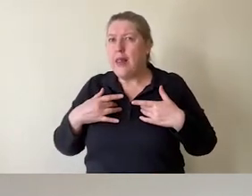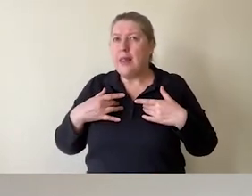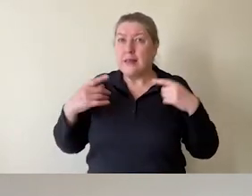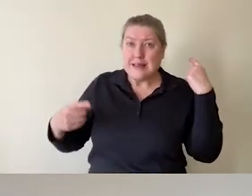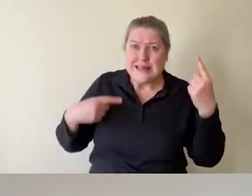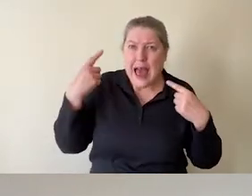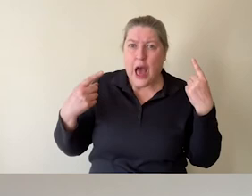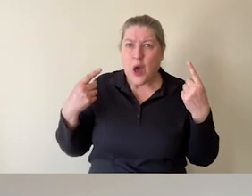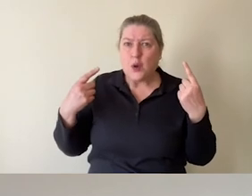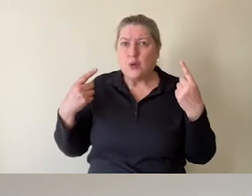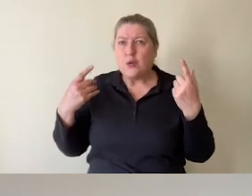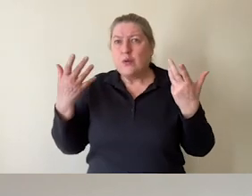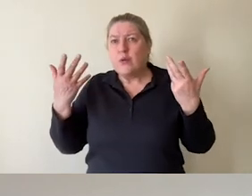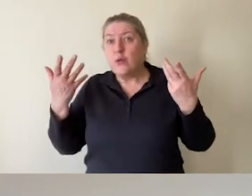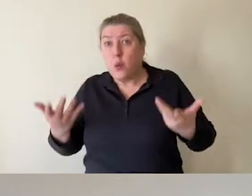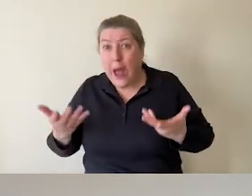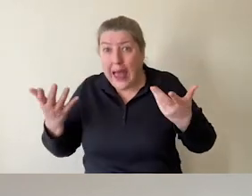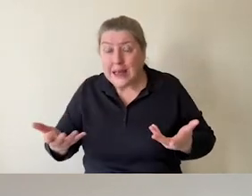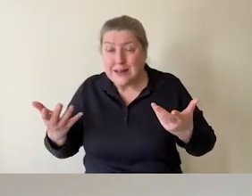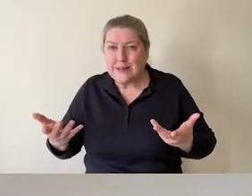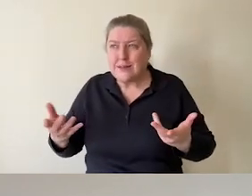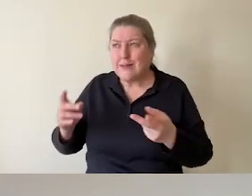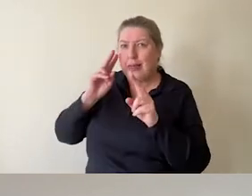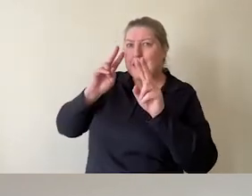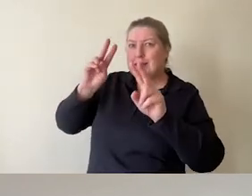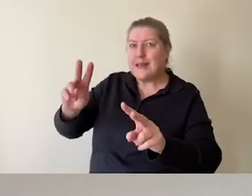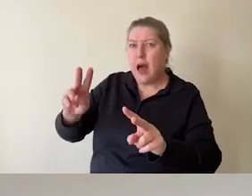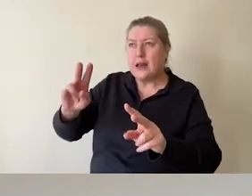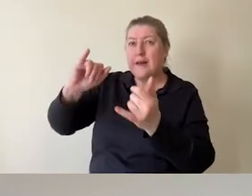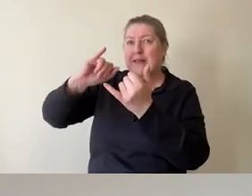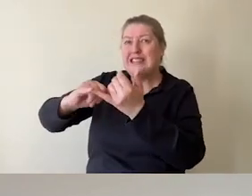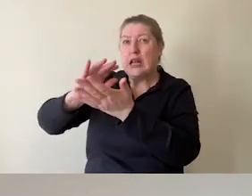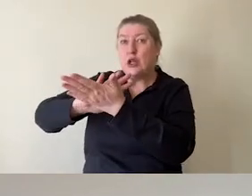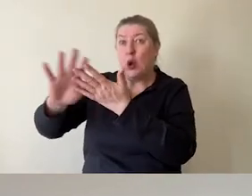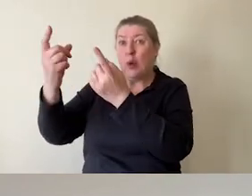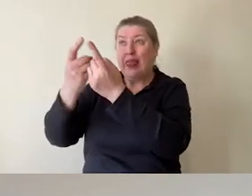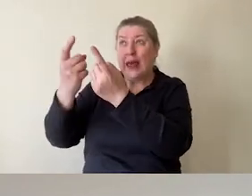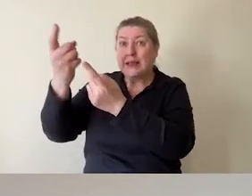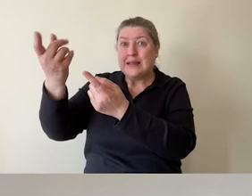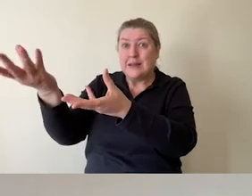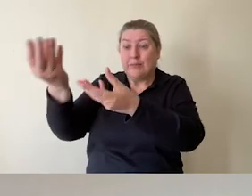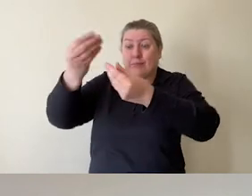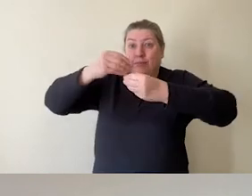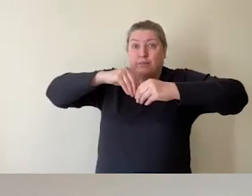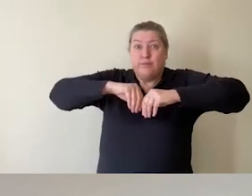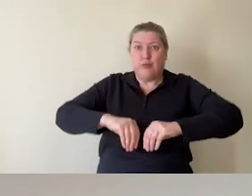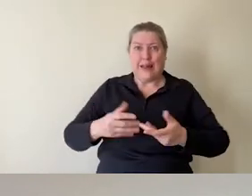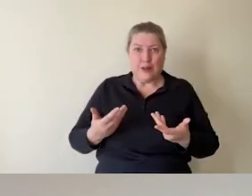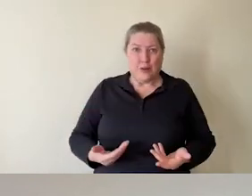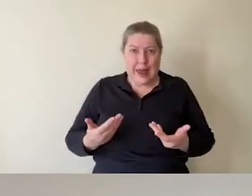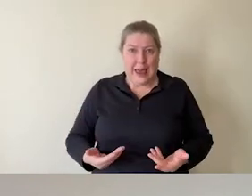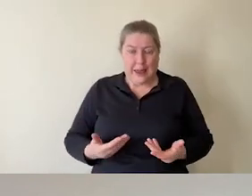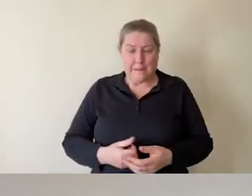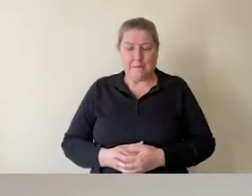the weight, the sight of those Sutton Hoo objects into the immediate world